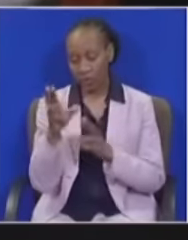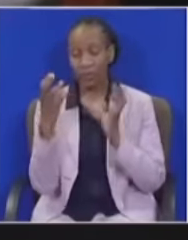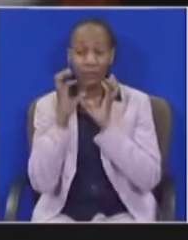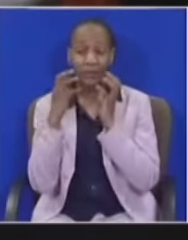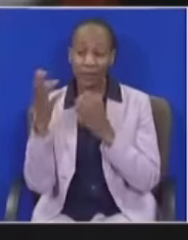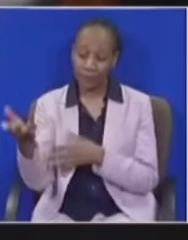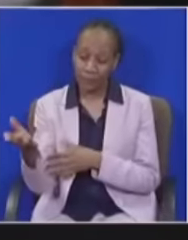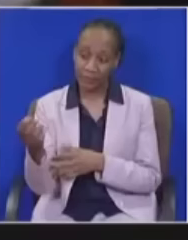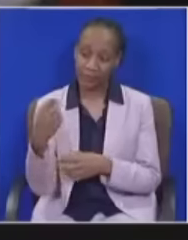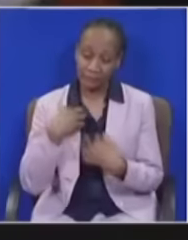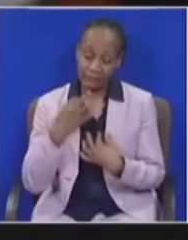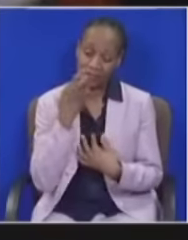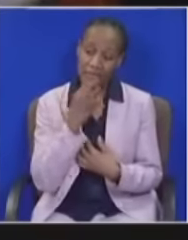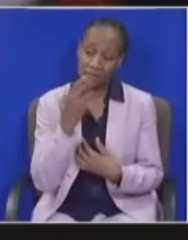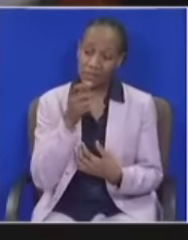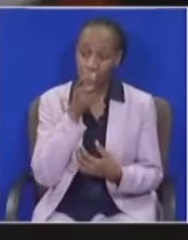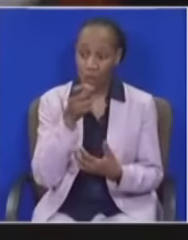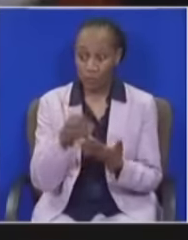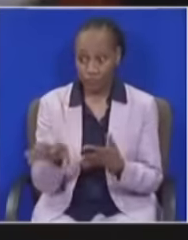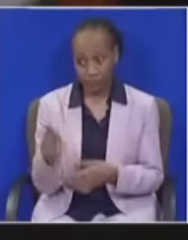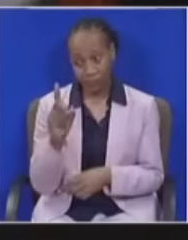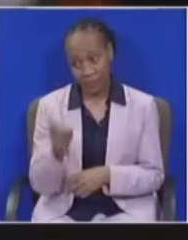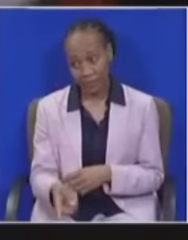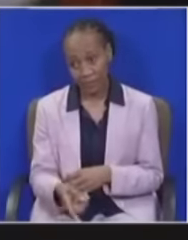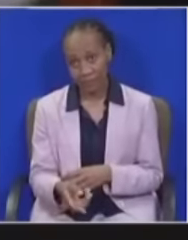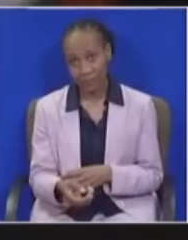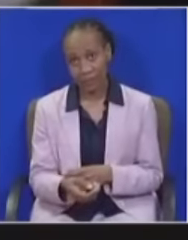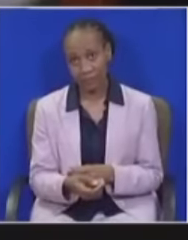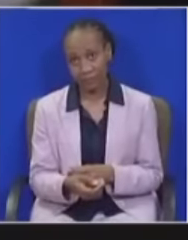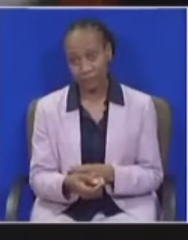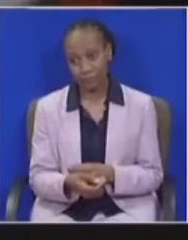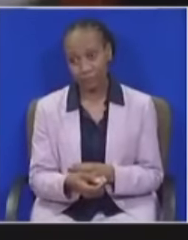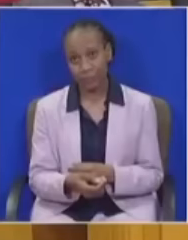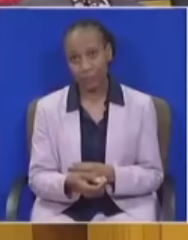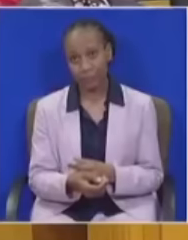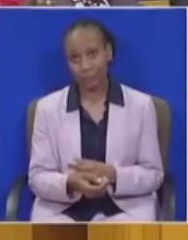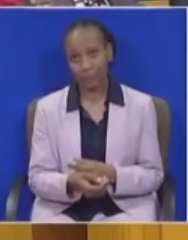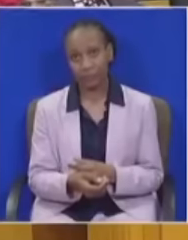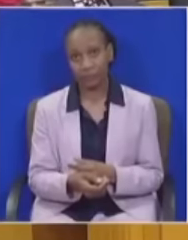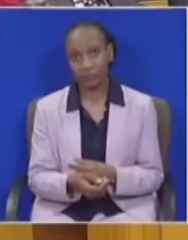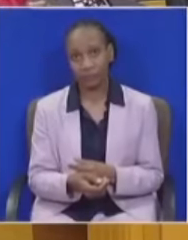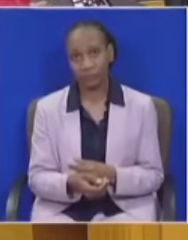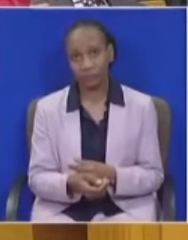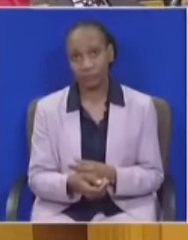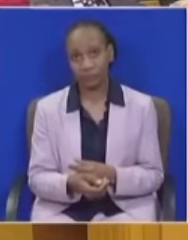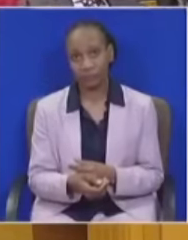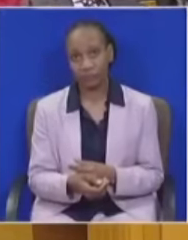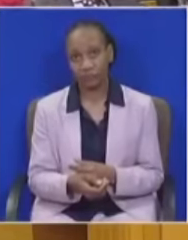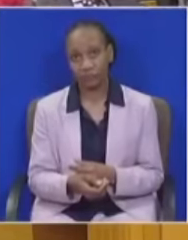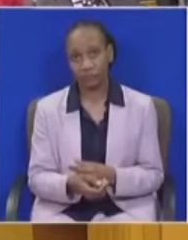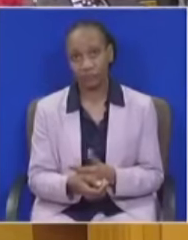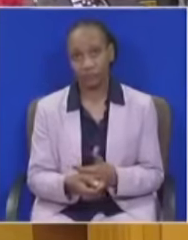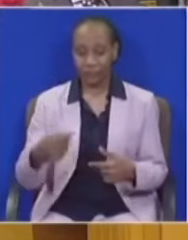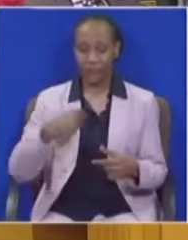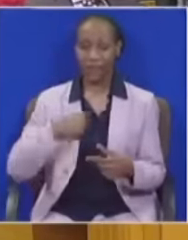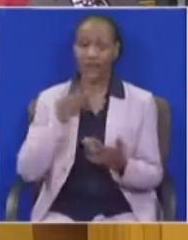Honorable... I you to withdraw imputing what you imputed on the member. I withdraw because I don't want you to chase me out. I